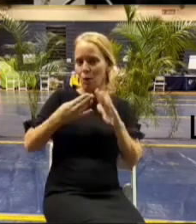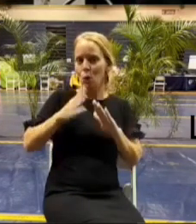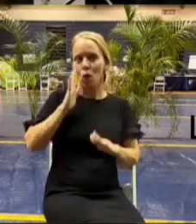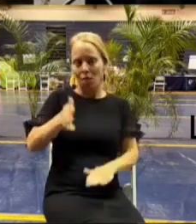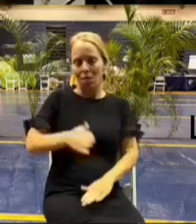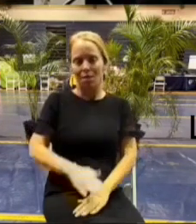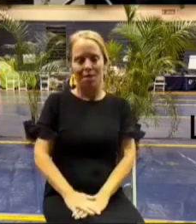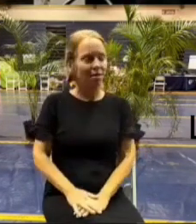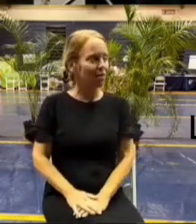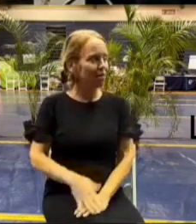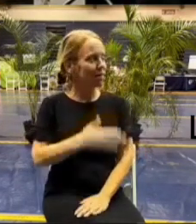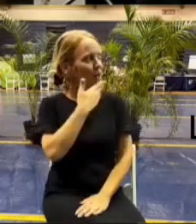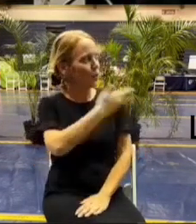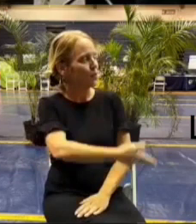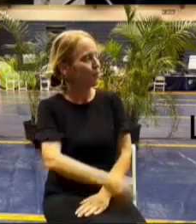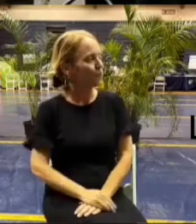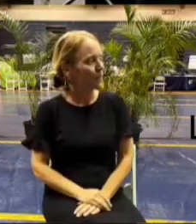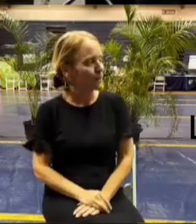thank you